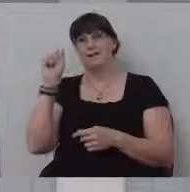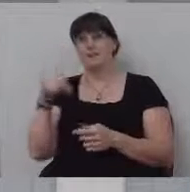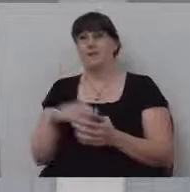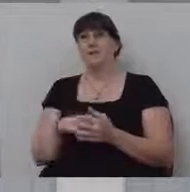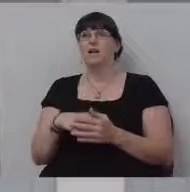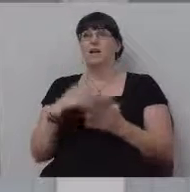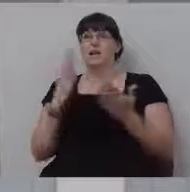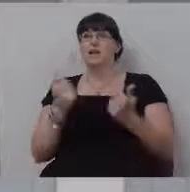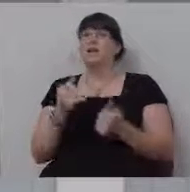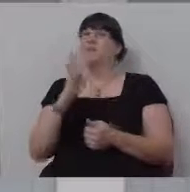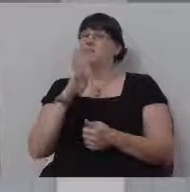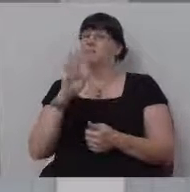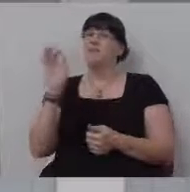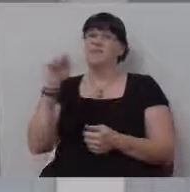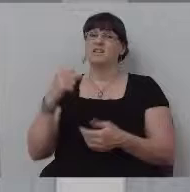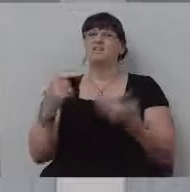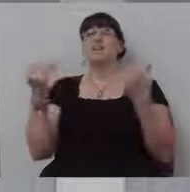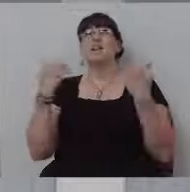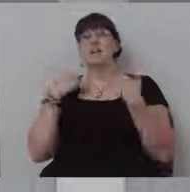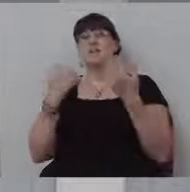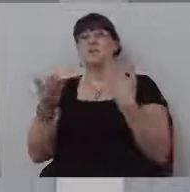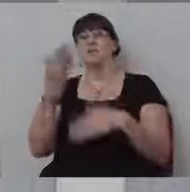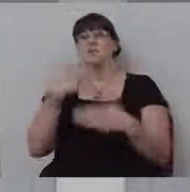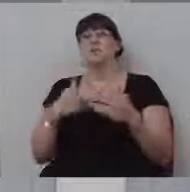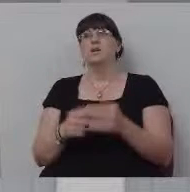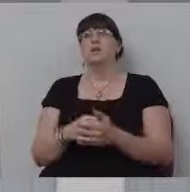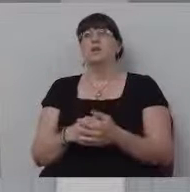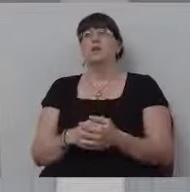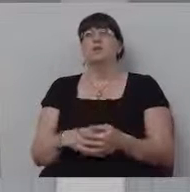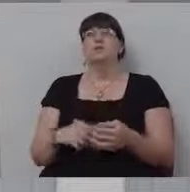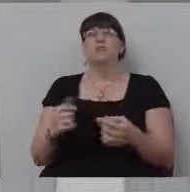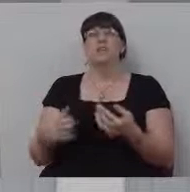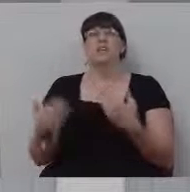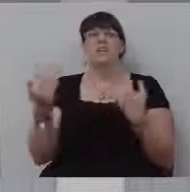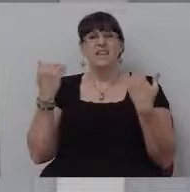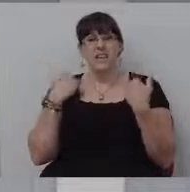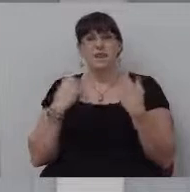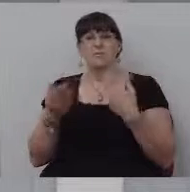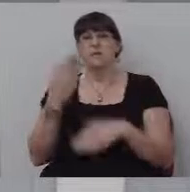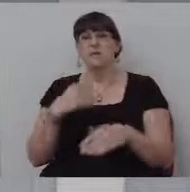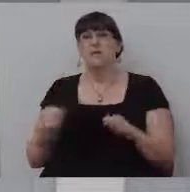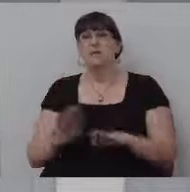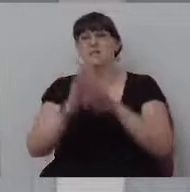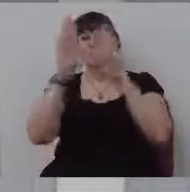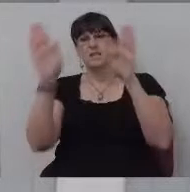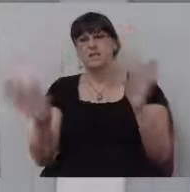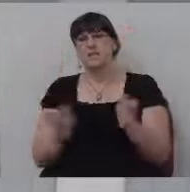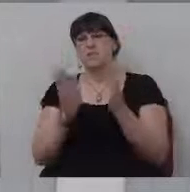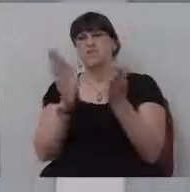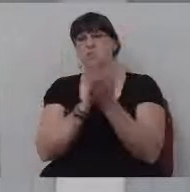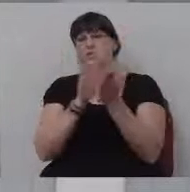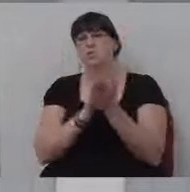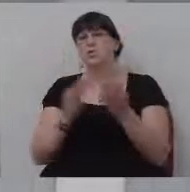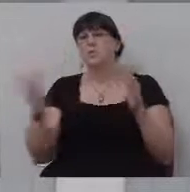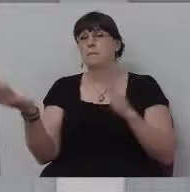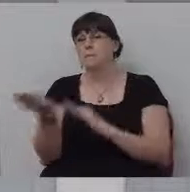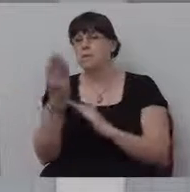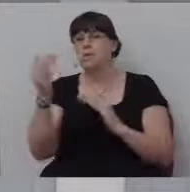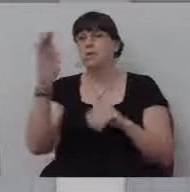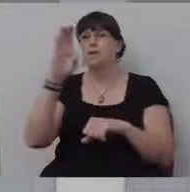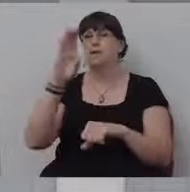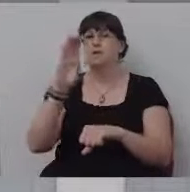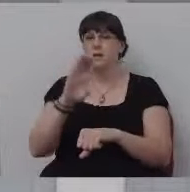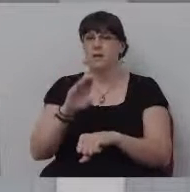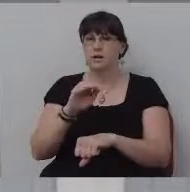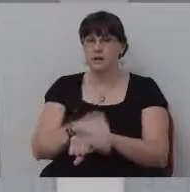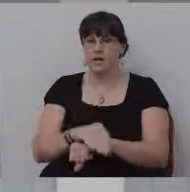yes. Well, now that I said yes, that man, I'd be coming. So he's got me going to church Sunday school, Sunday morning, Sunday night, and Wednesday. God, it's not part of my